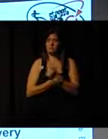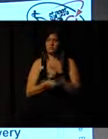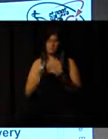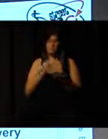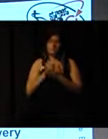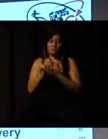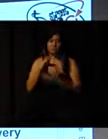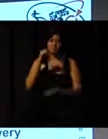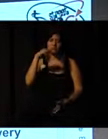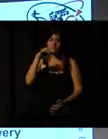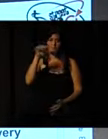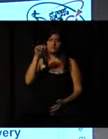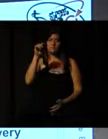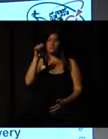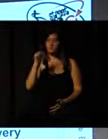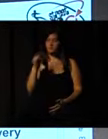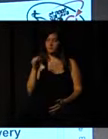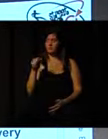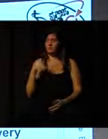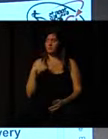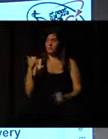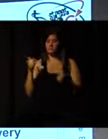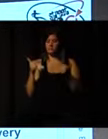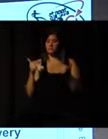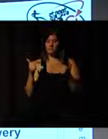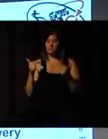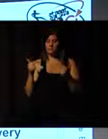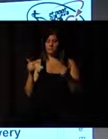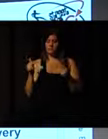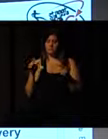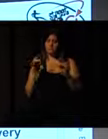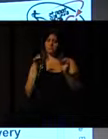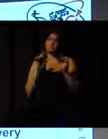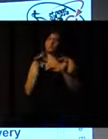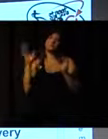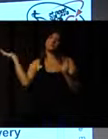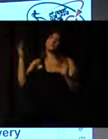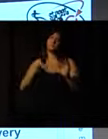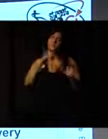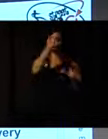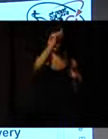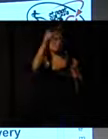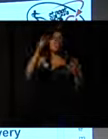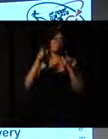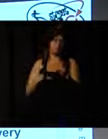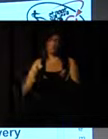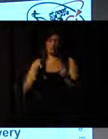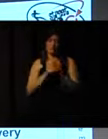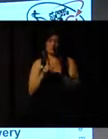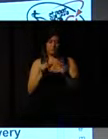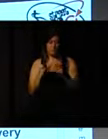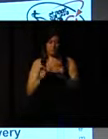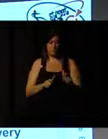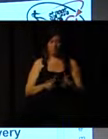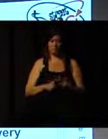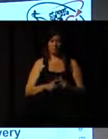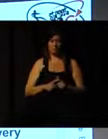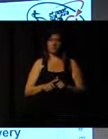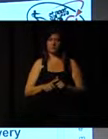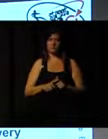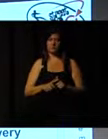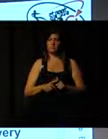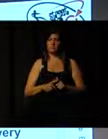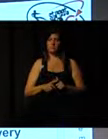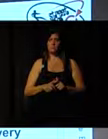from out different communities into activities. We have we develop our own people youth led. So we work with players